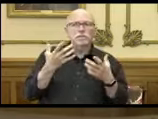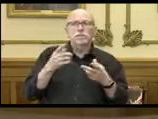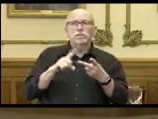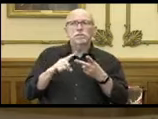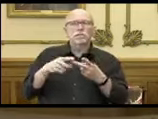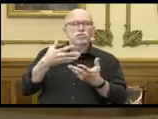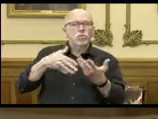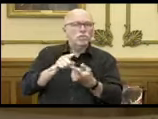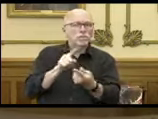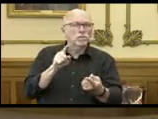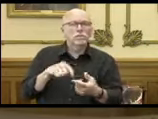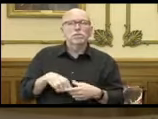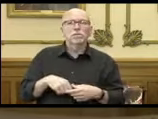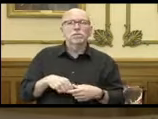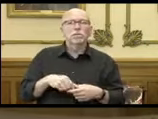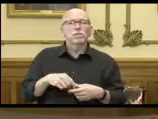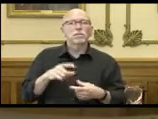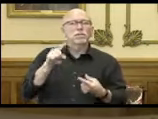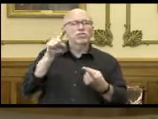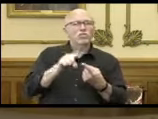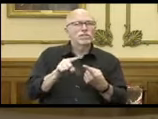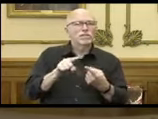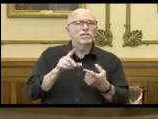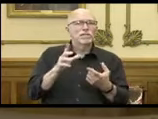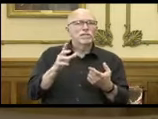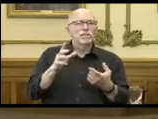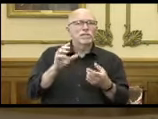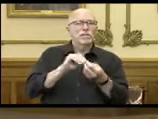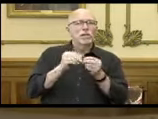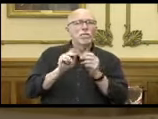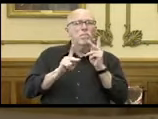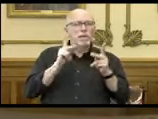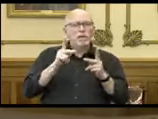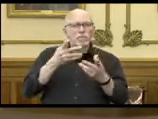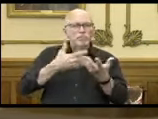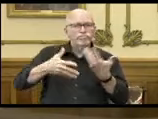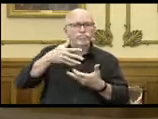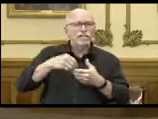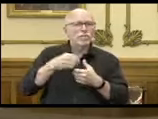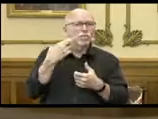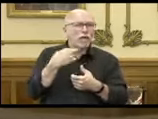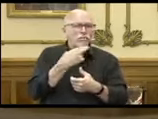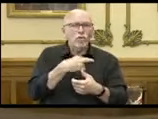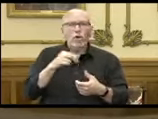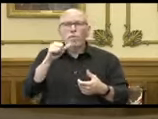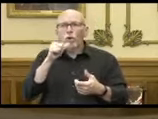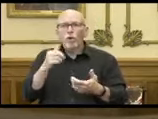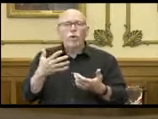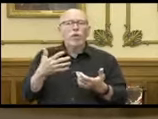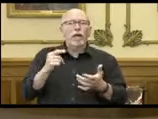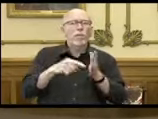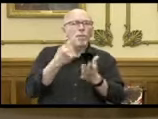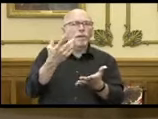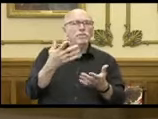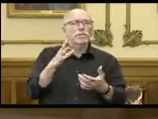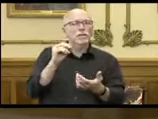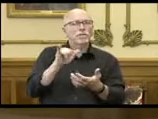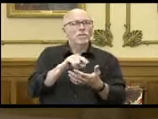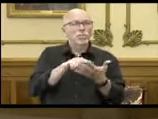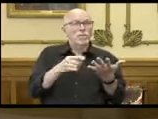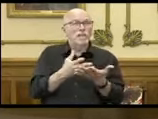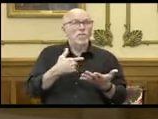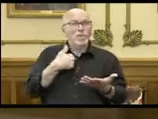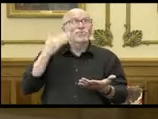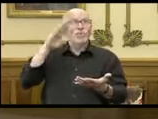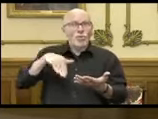as the social distancing, decreasing the number of people in a restaurant or in a bar at a time. And those are all things that we know